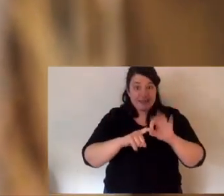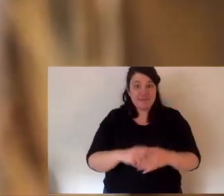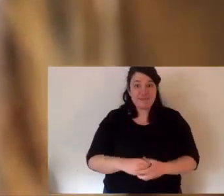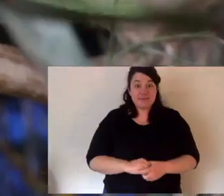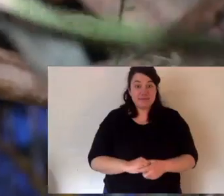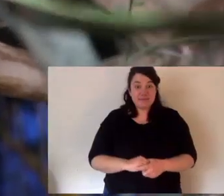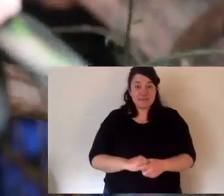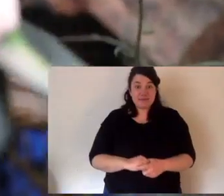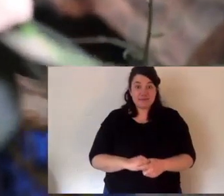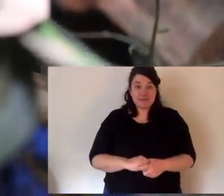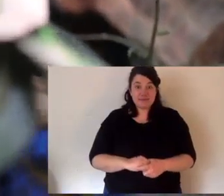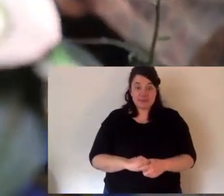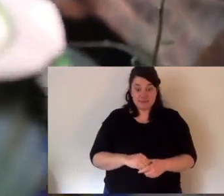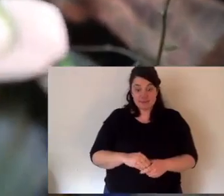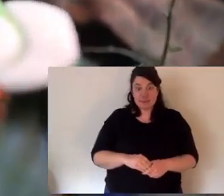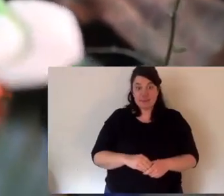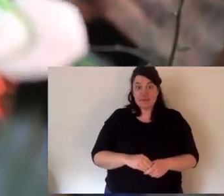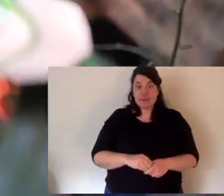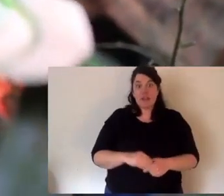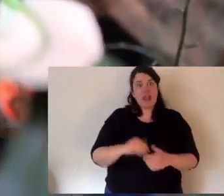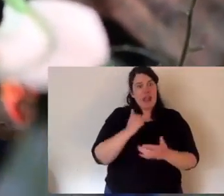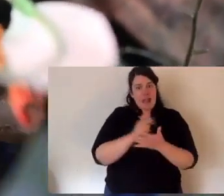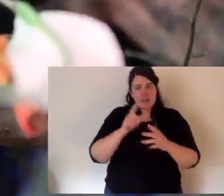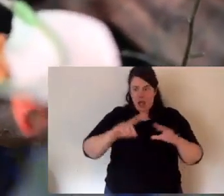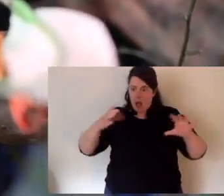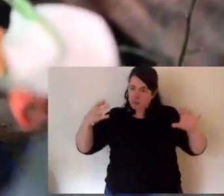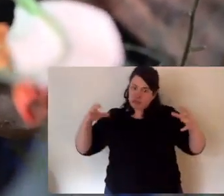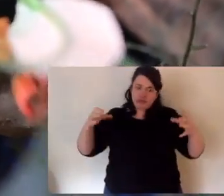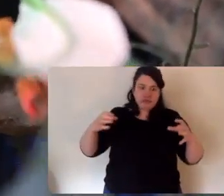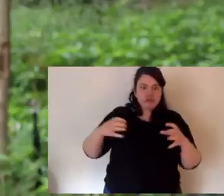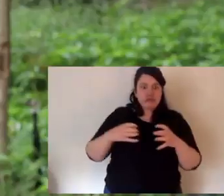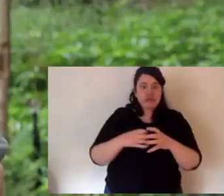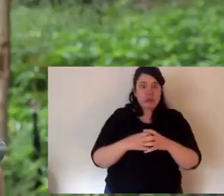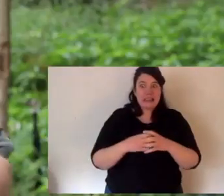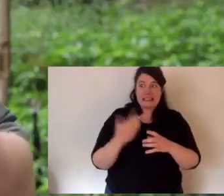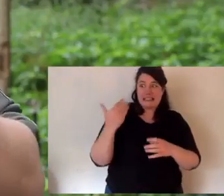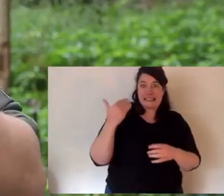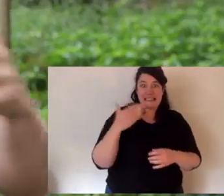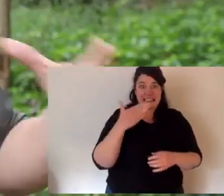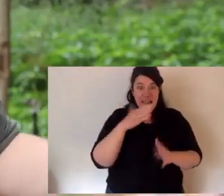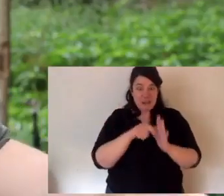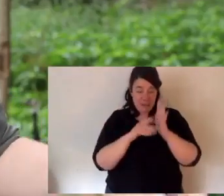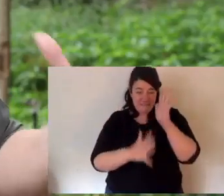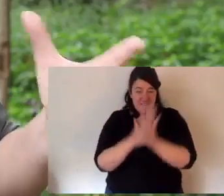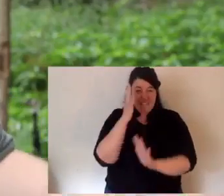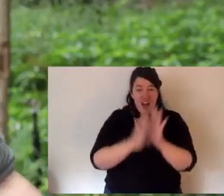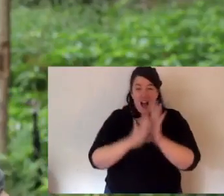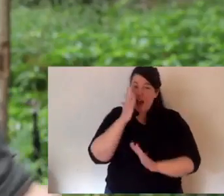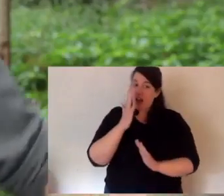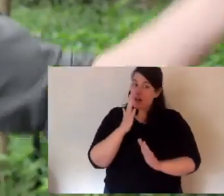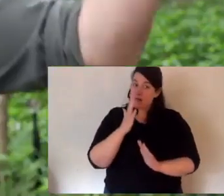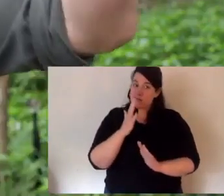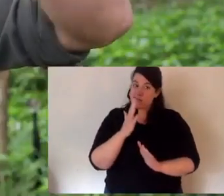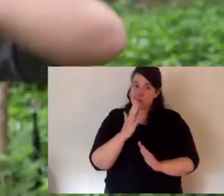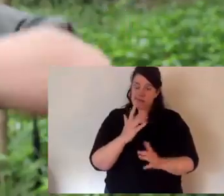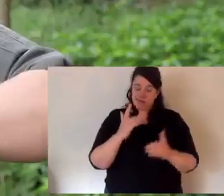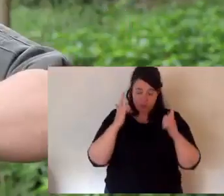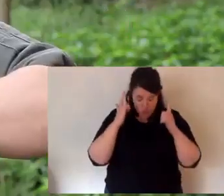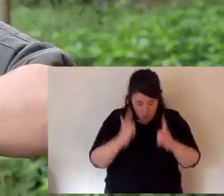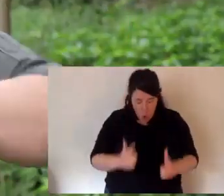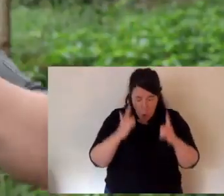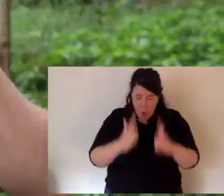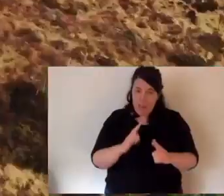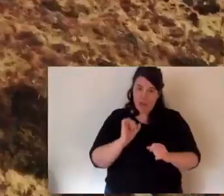all the way up through Victoria, New South Wales, and up into Northern Queensland. Throughout their entire range, they are in steep